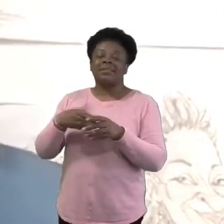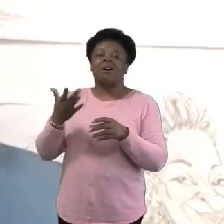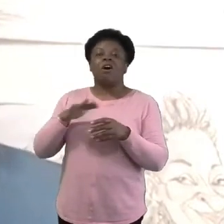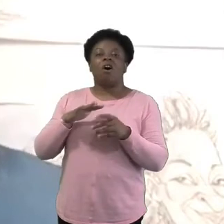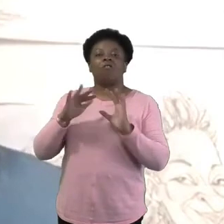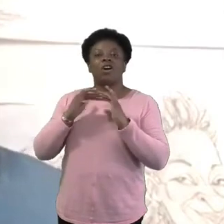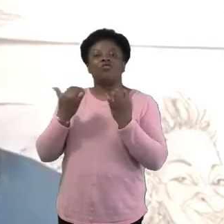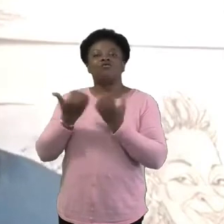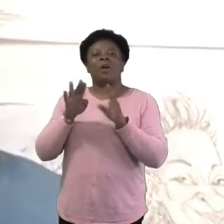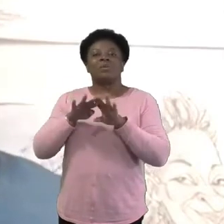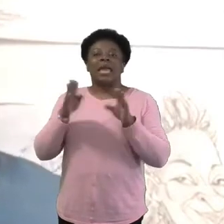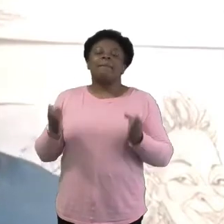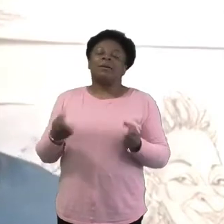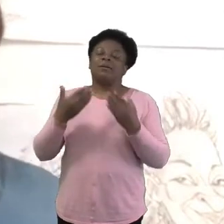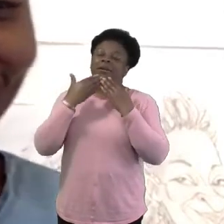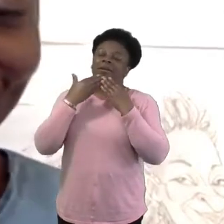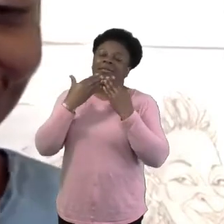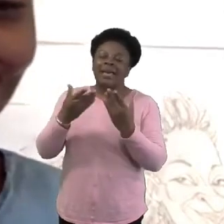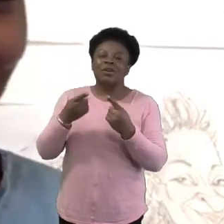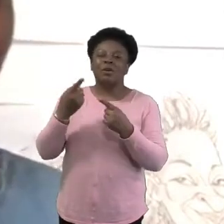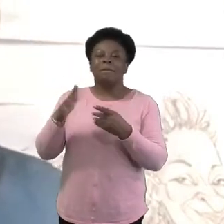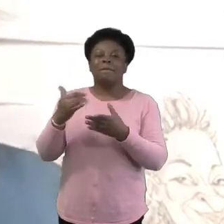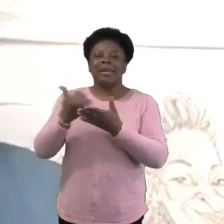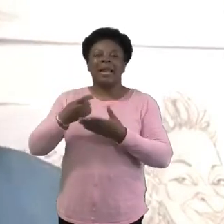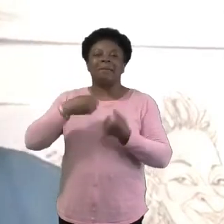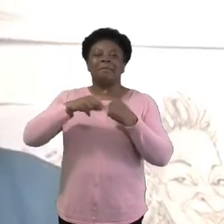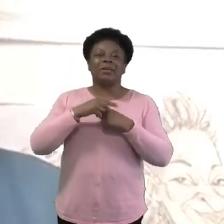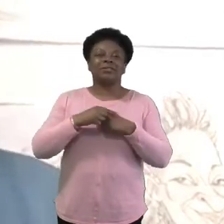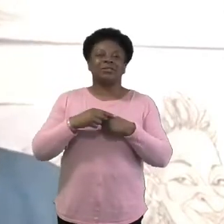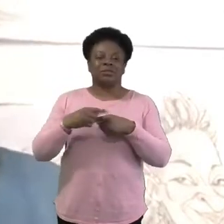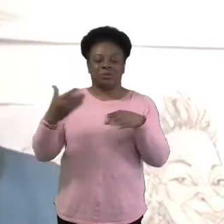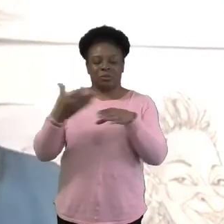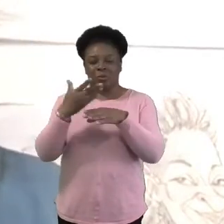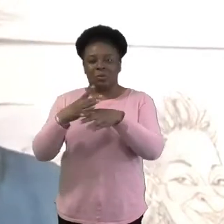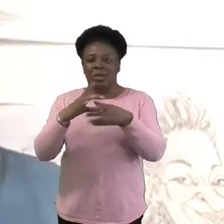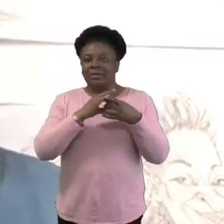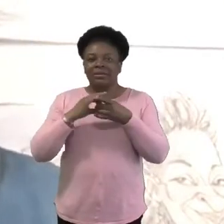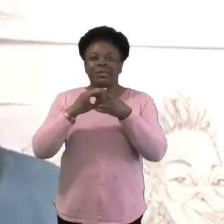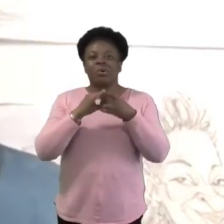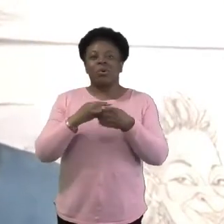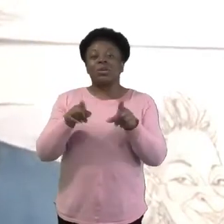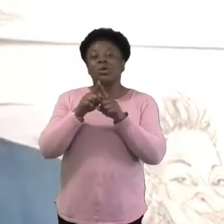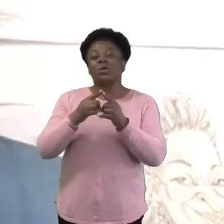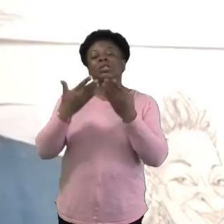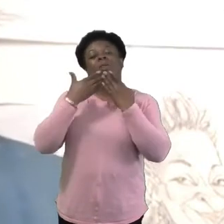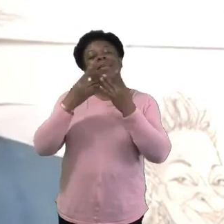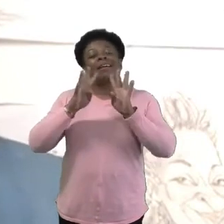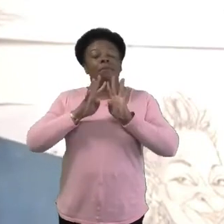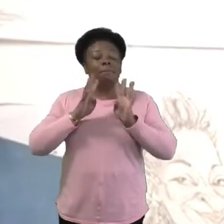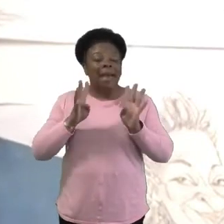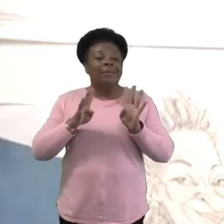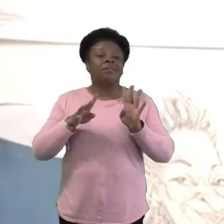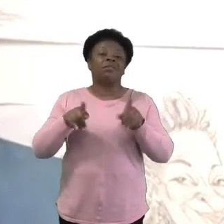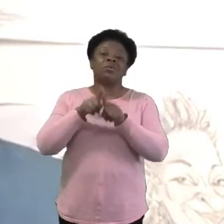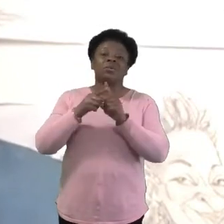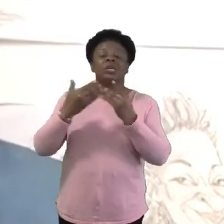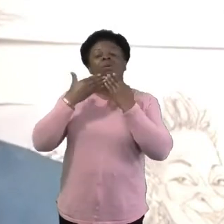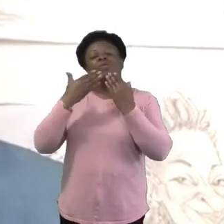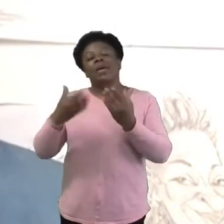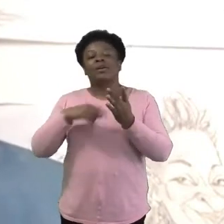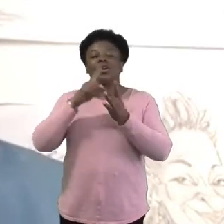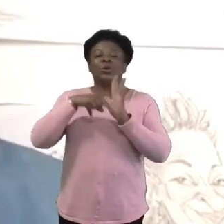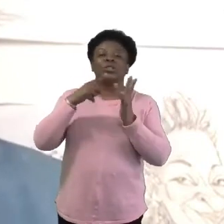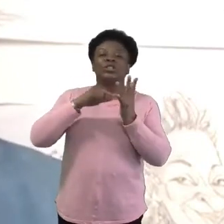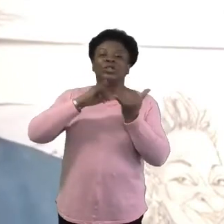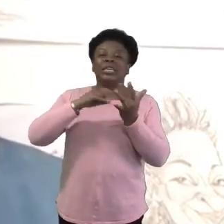doing all that we've done to come together on this. And thank you to our panel. Josiah, thank you so much for sharing. We really do appreciate